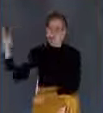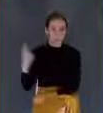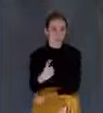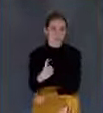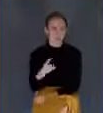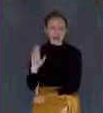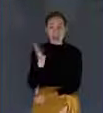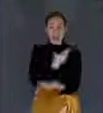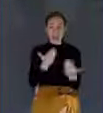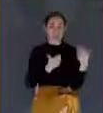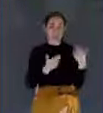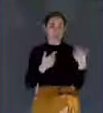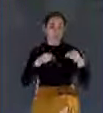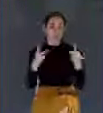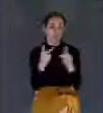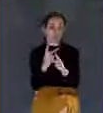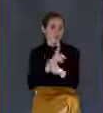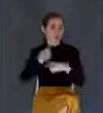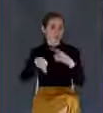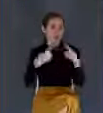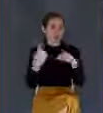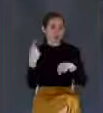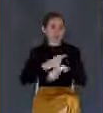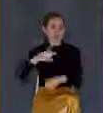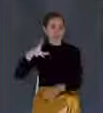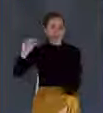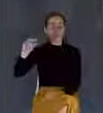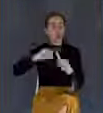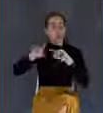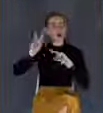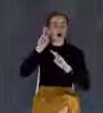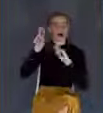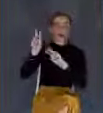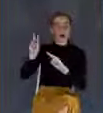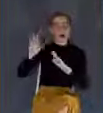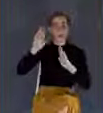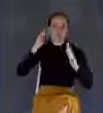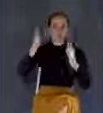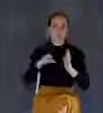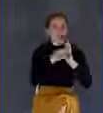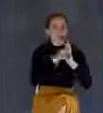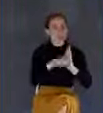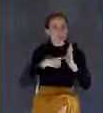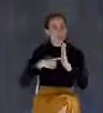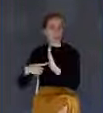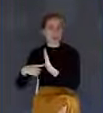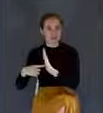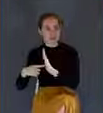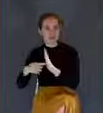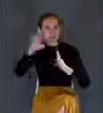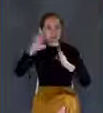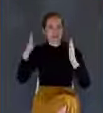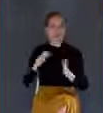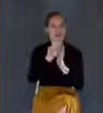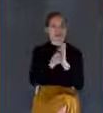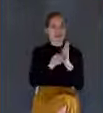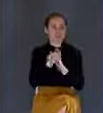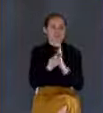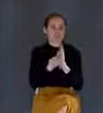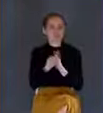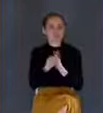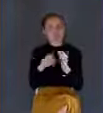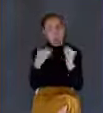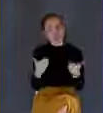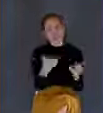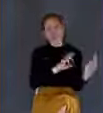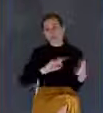when that is. It's our business to look at the season, look at the signs, and be ready. The Bible says, the secret things